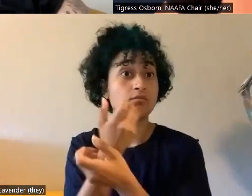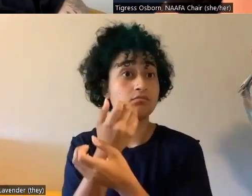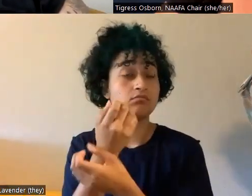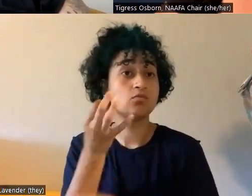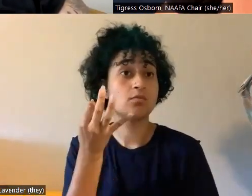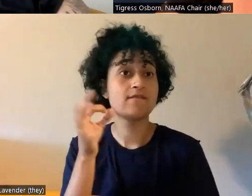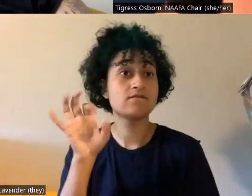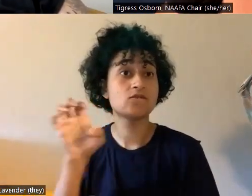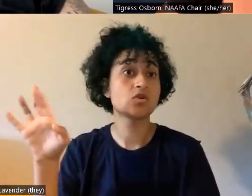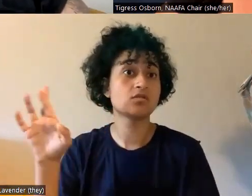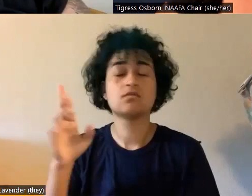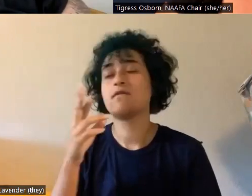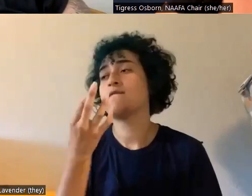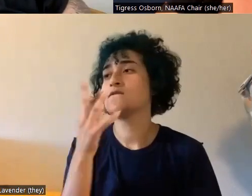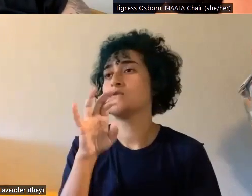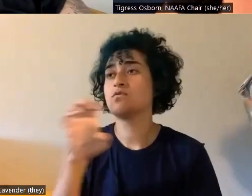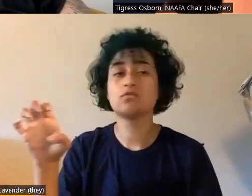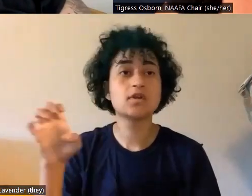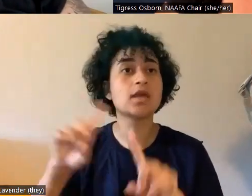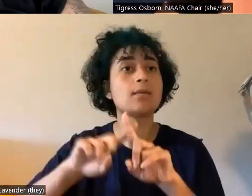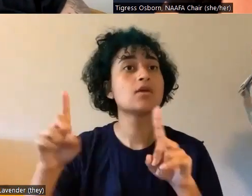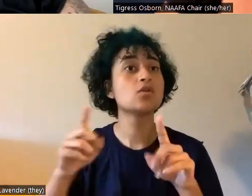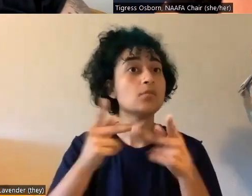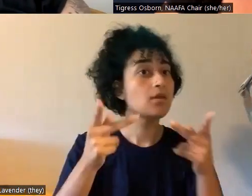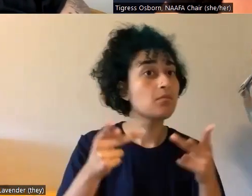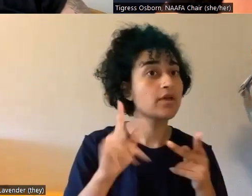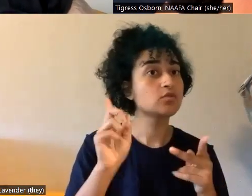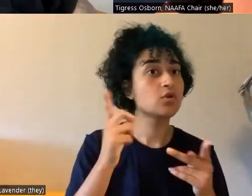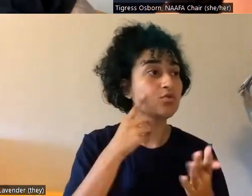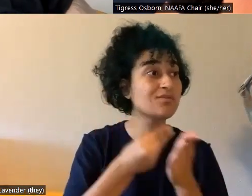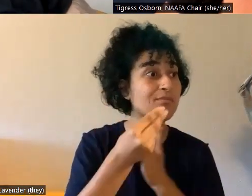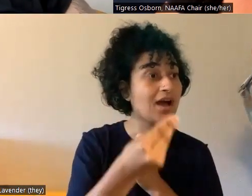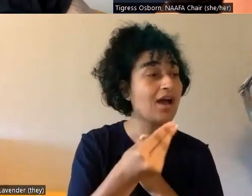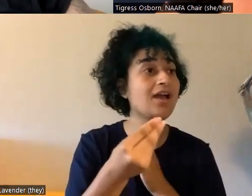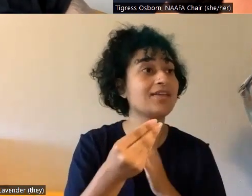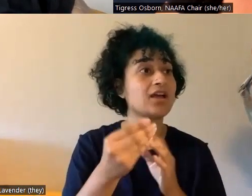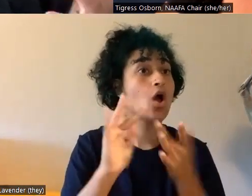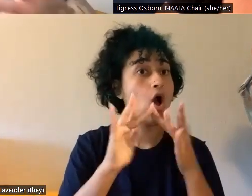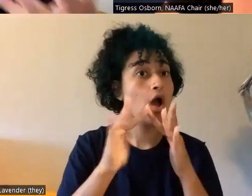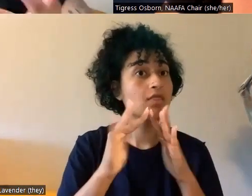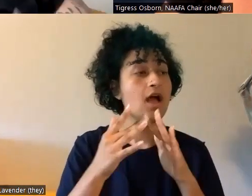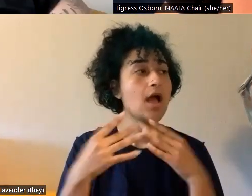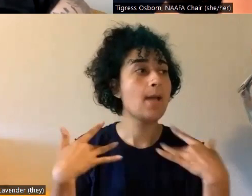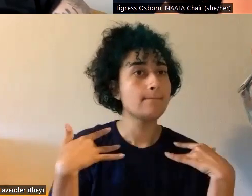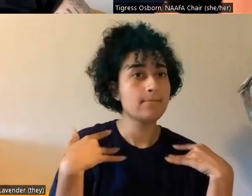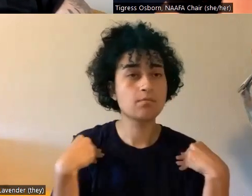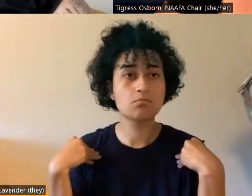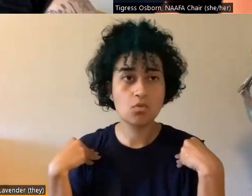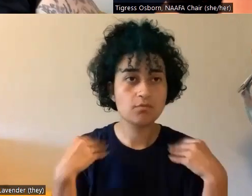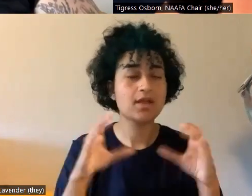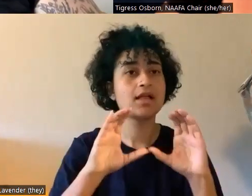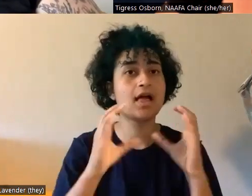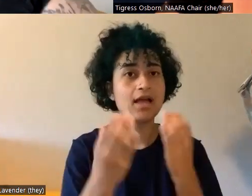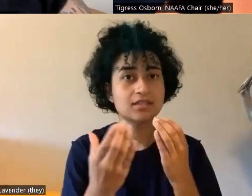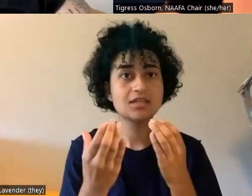we're doing like some joyful movement classes. There will be, um, community conversations where people just get to kind of come